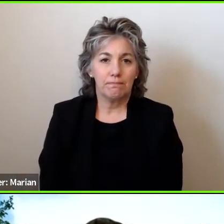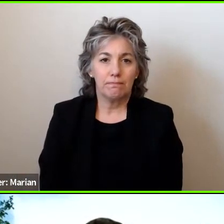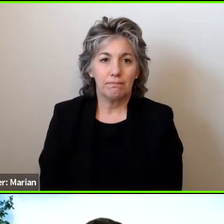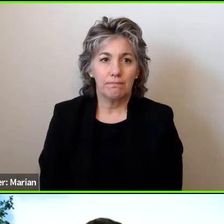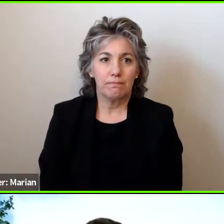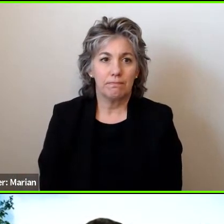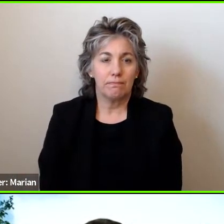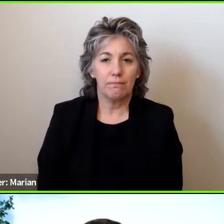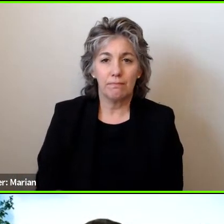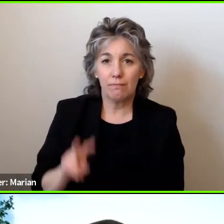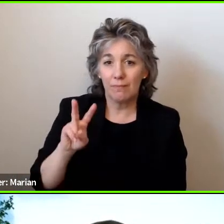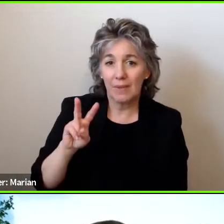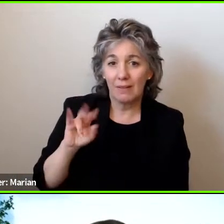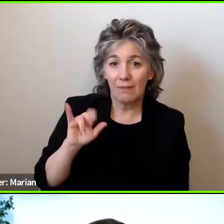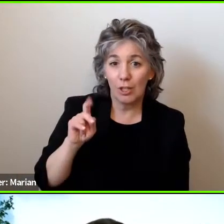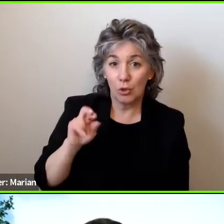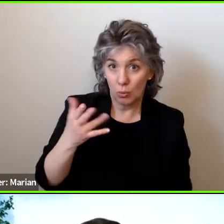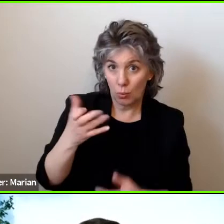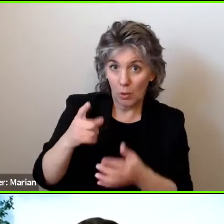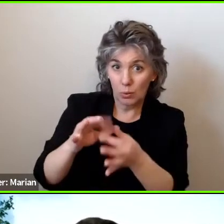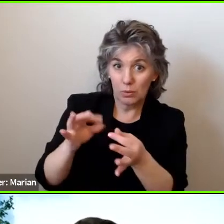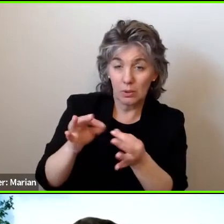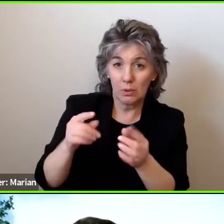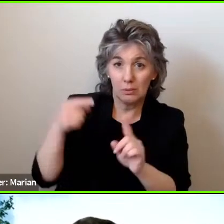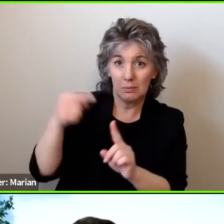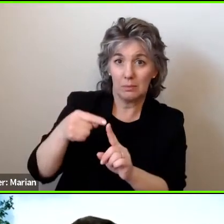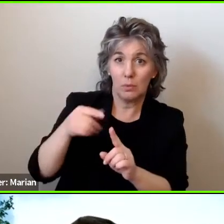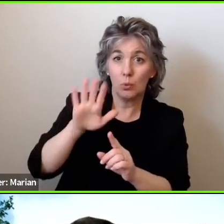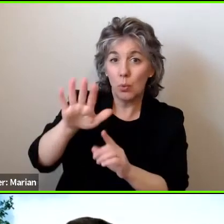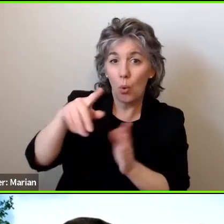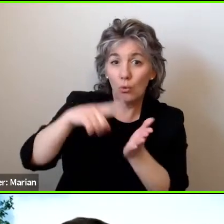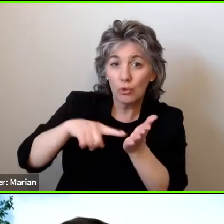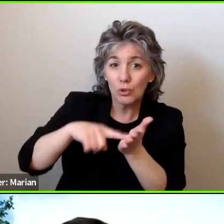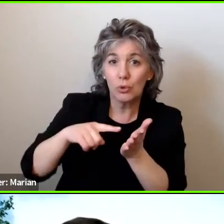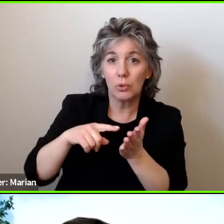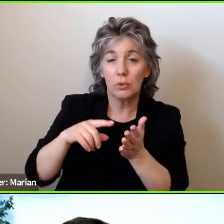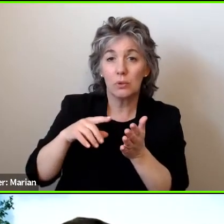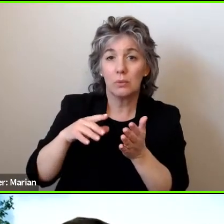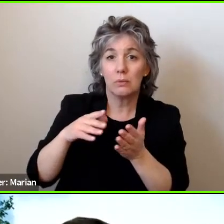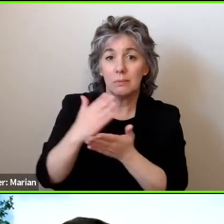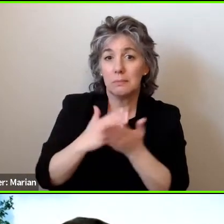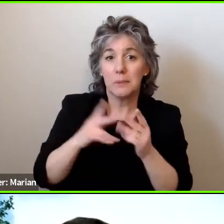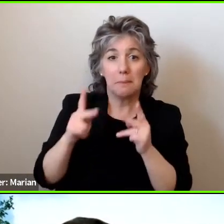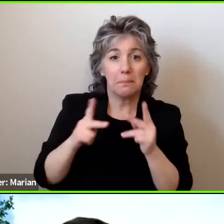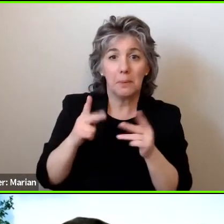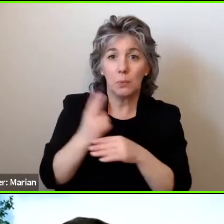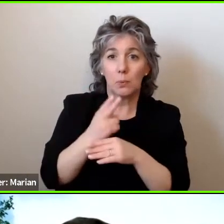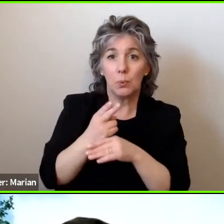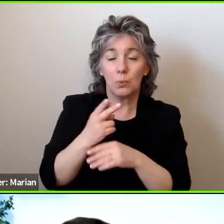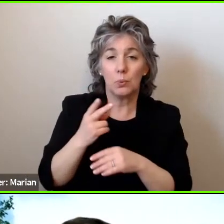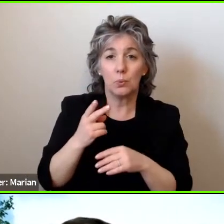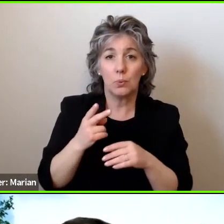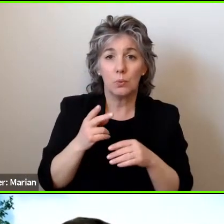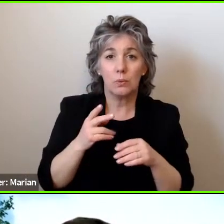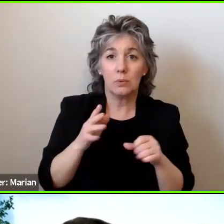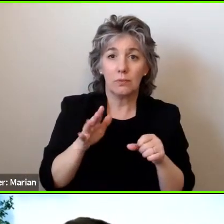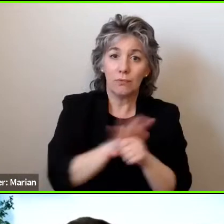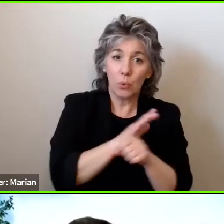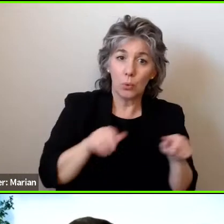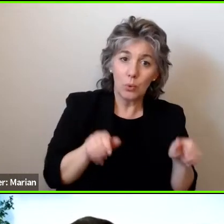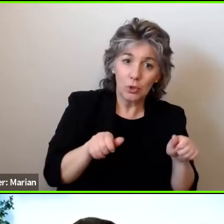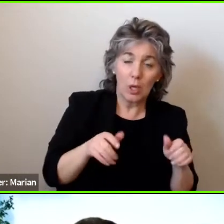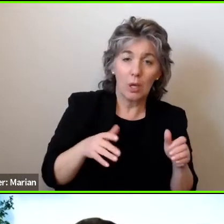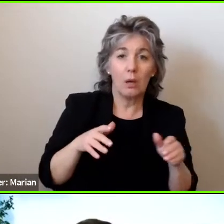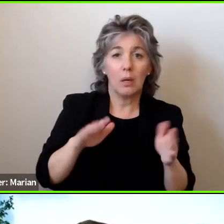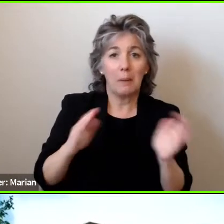And Victor, anything to weigh in on this, particularly regarding your study and some of the people that may be using rigid wheelchairs versus foldable ones? Yeah,